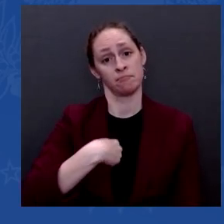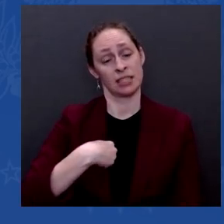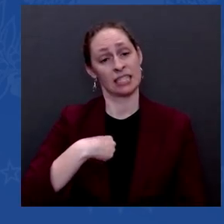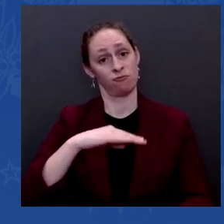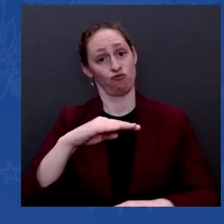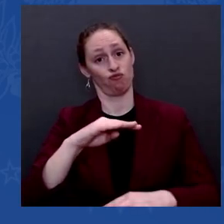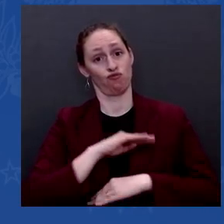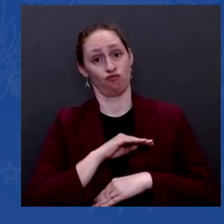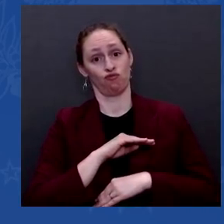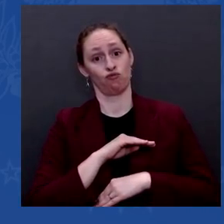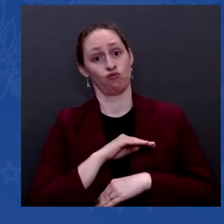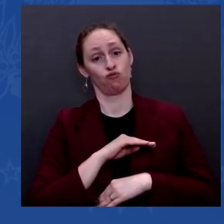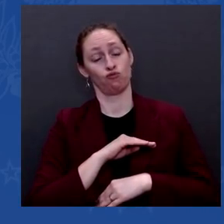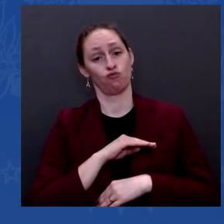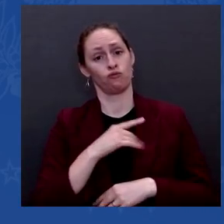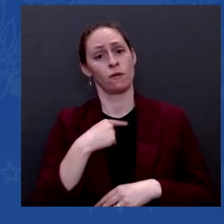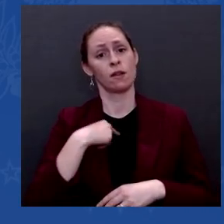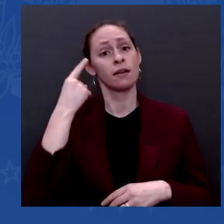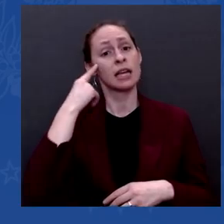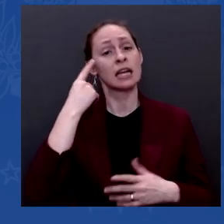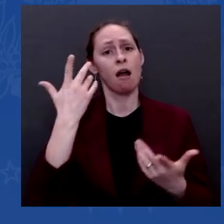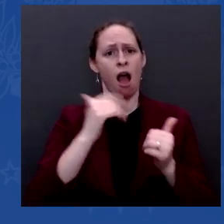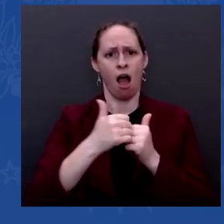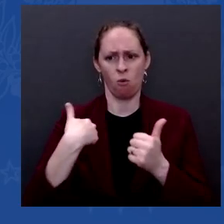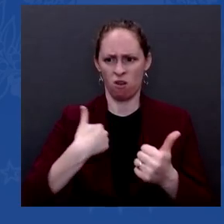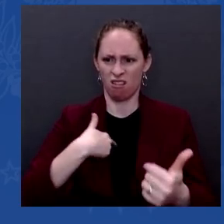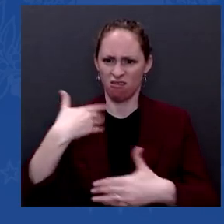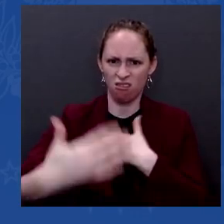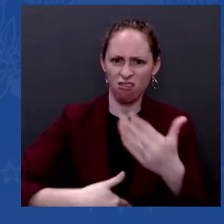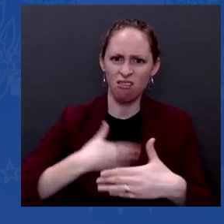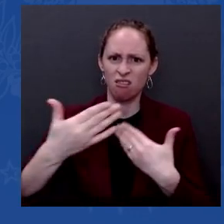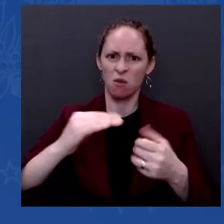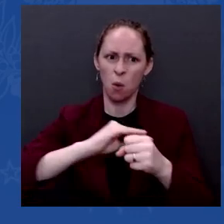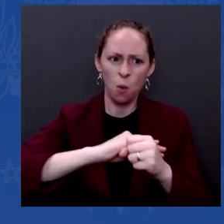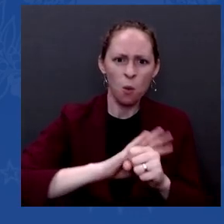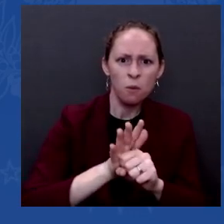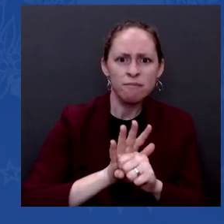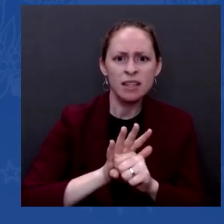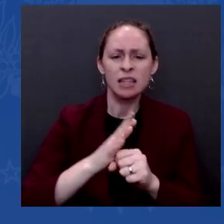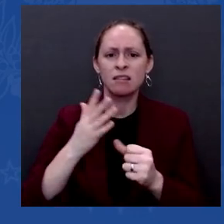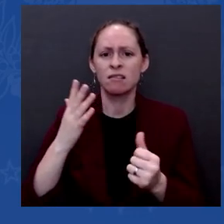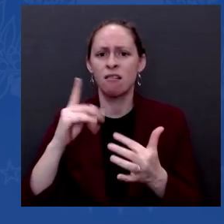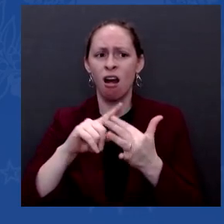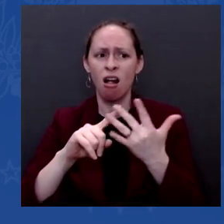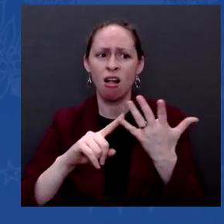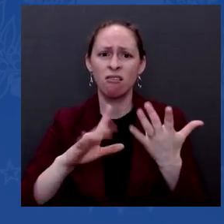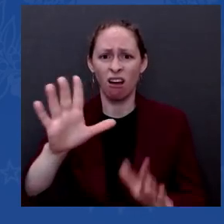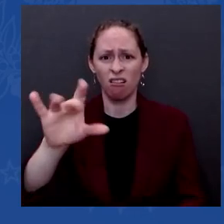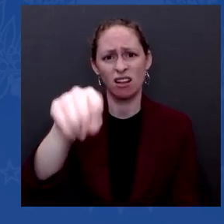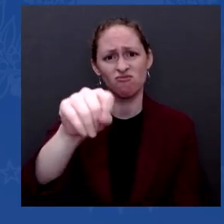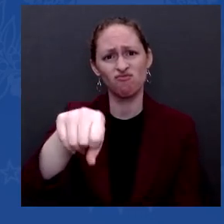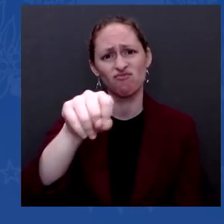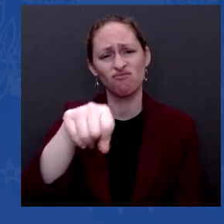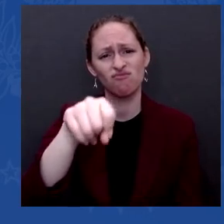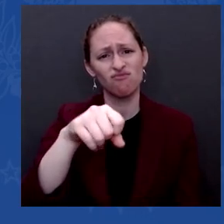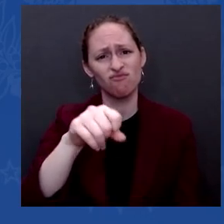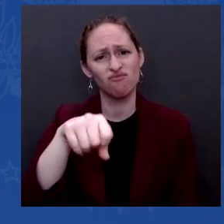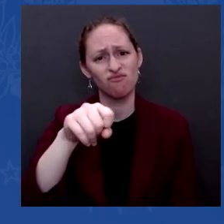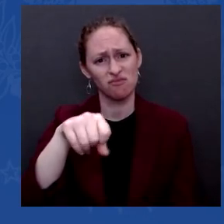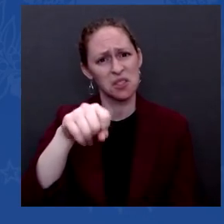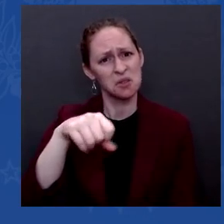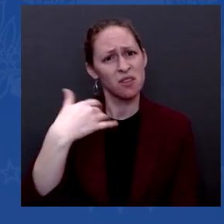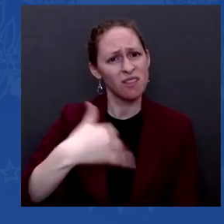all the things that that go along with it? Yeah, I am satisfied. I think we've done remarkably well.